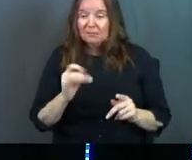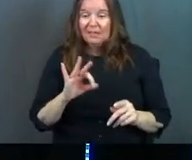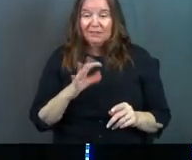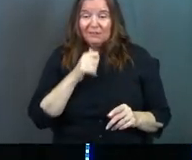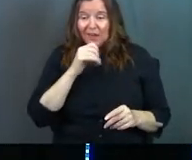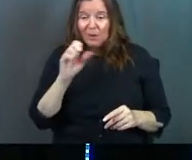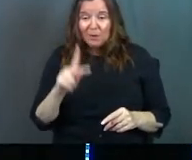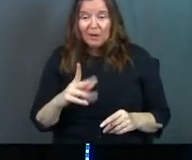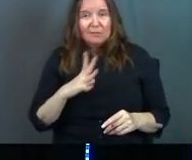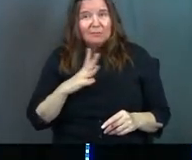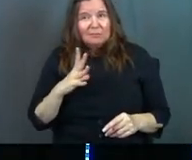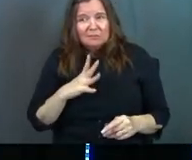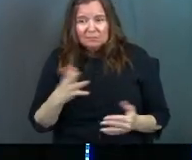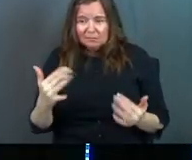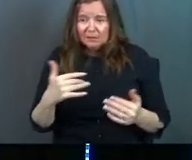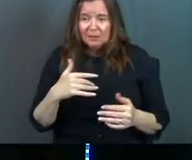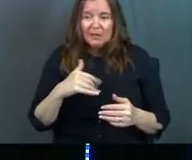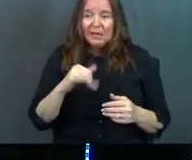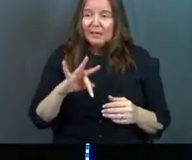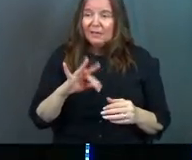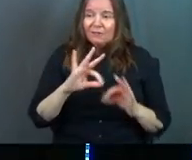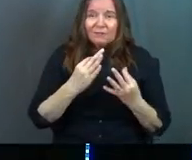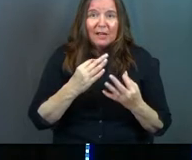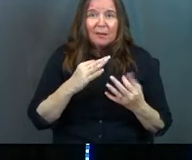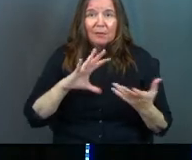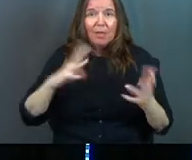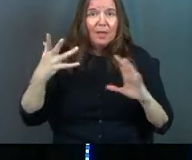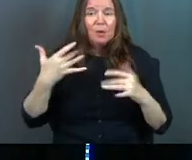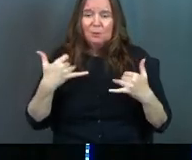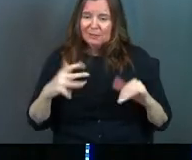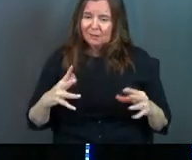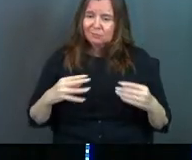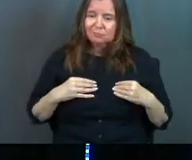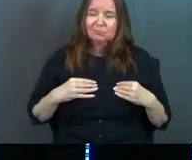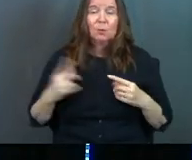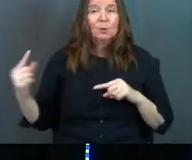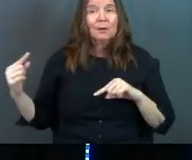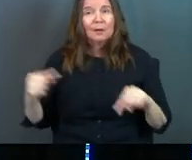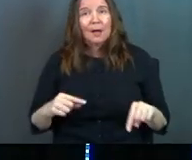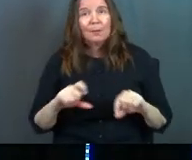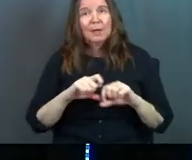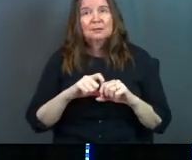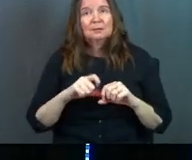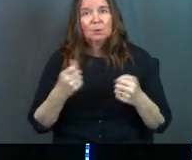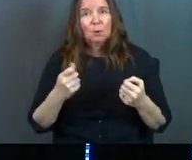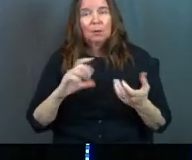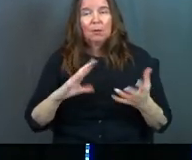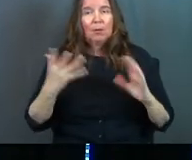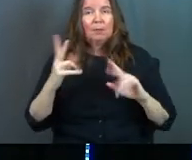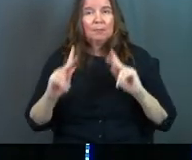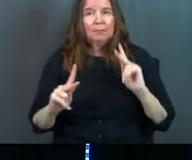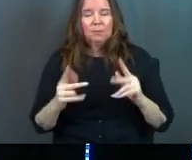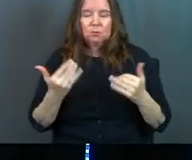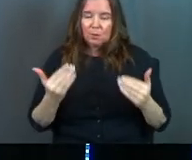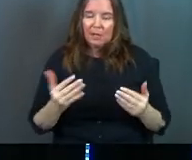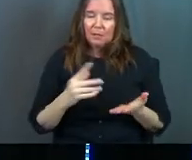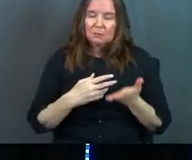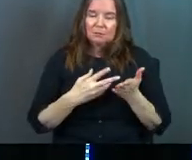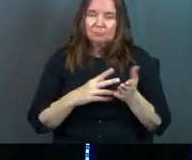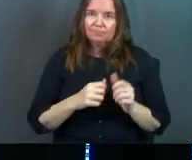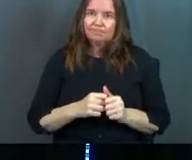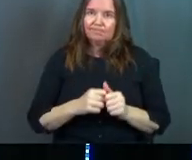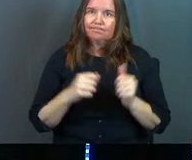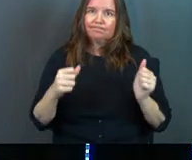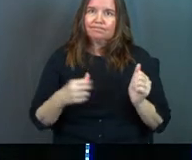people at the door because their families aren't all cleaned up yet. We come as broken people. So let's talk about it